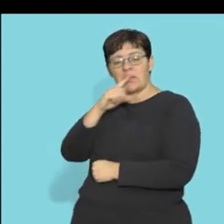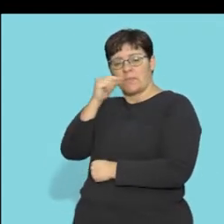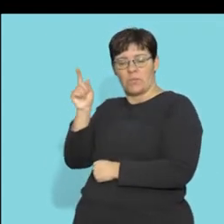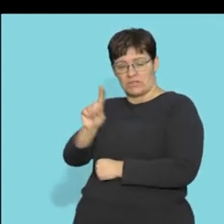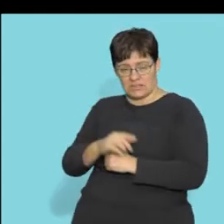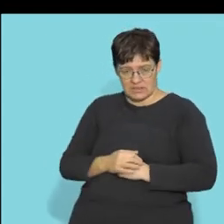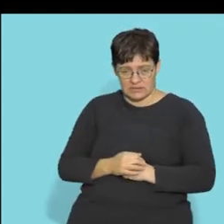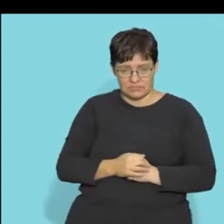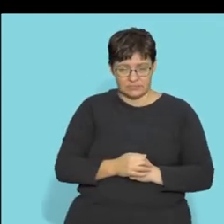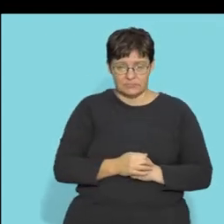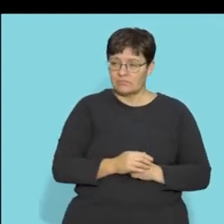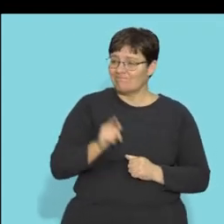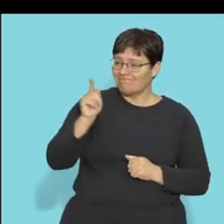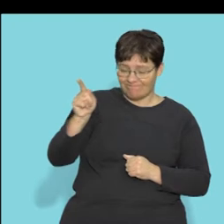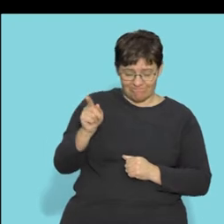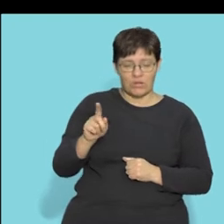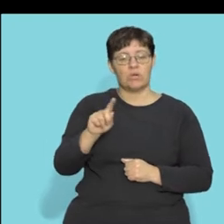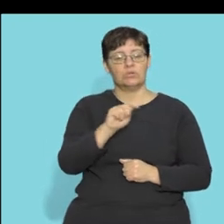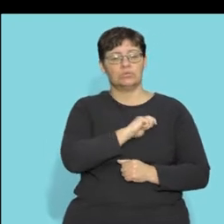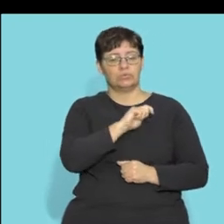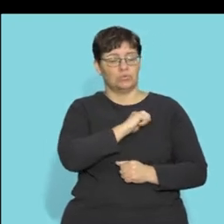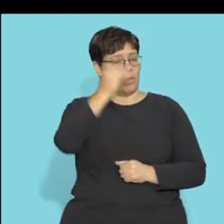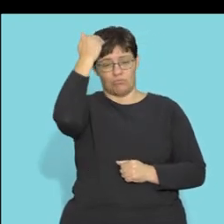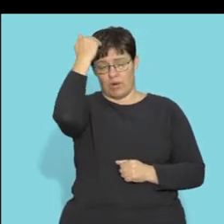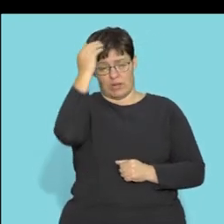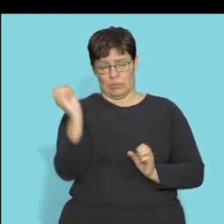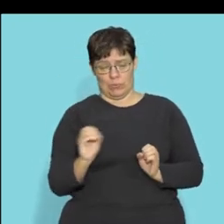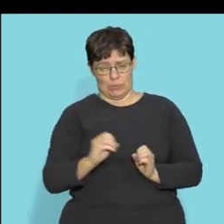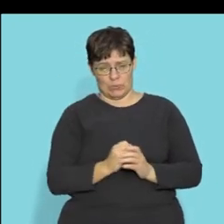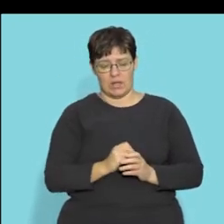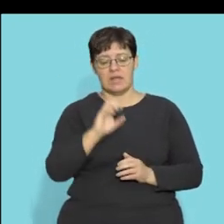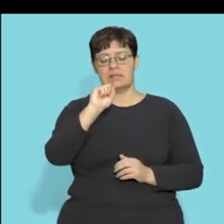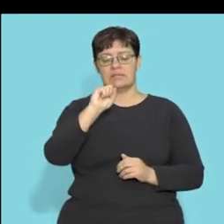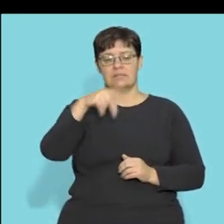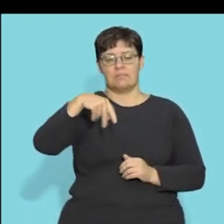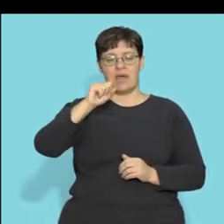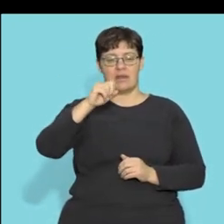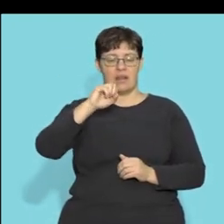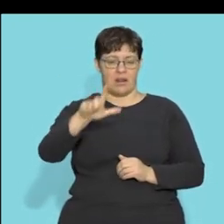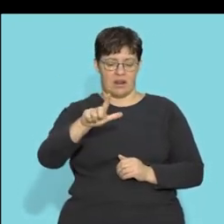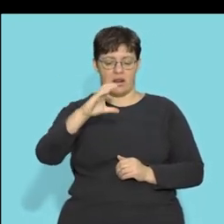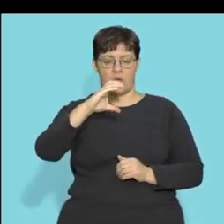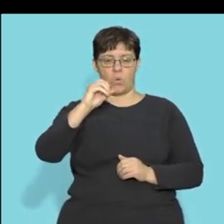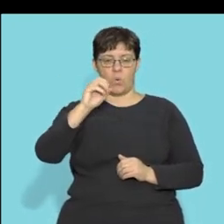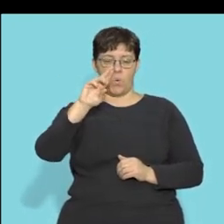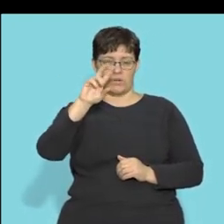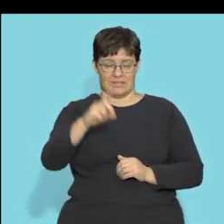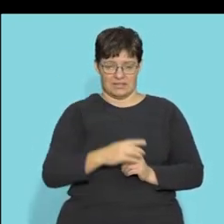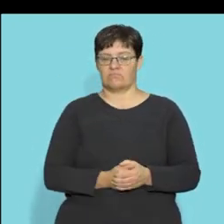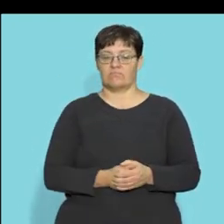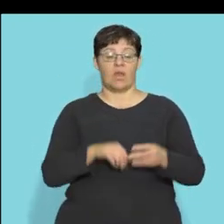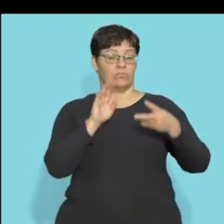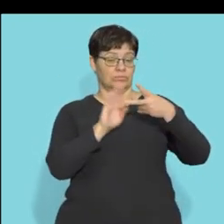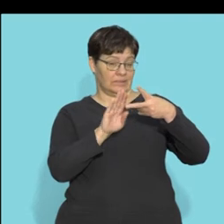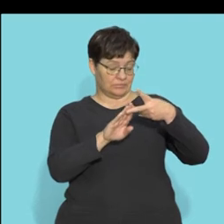structure depicted in the diagram. Now, if you look at that, that is definitely not the brain. That is the spinal cord. Right.